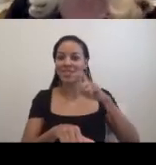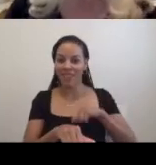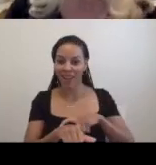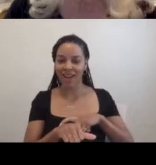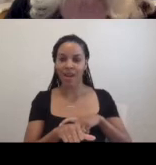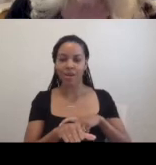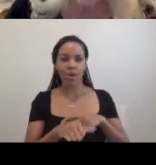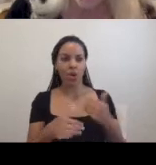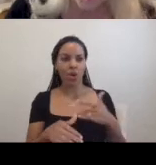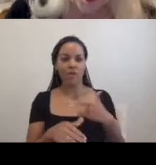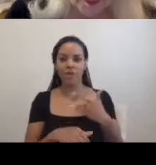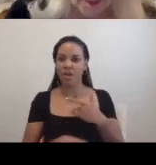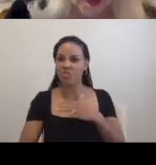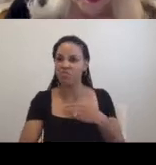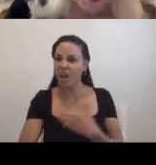power.